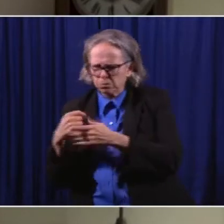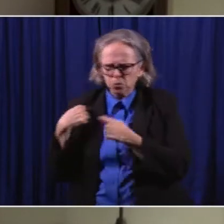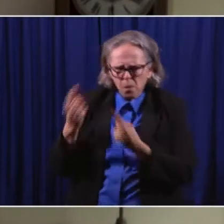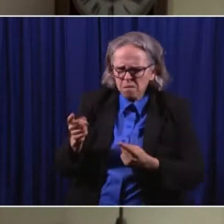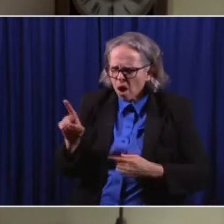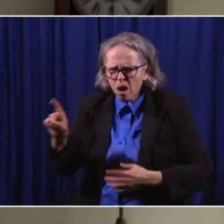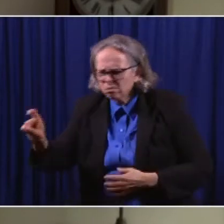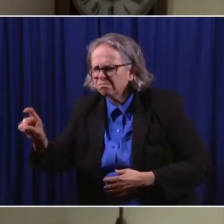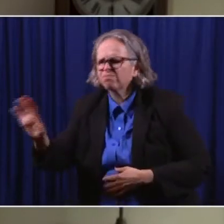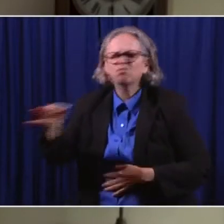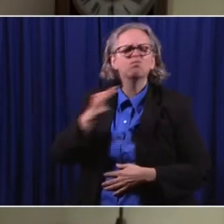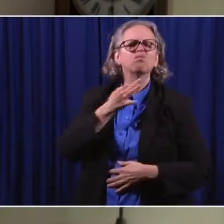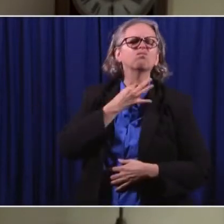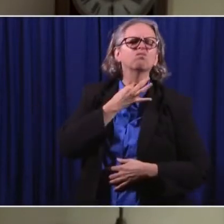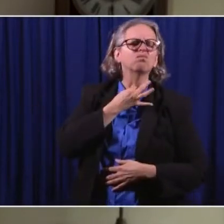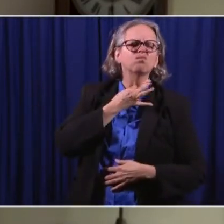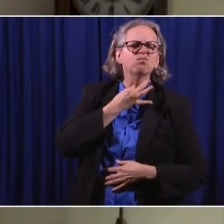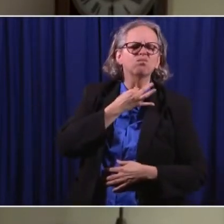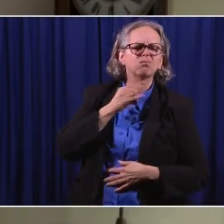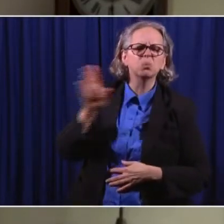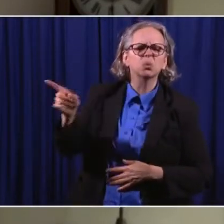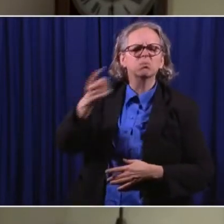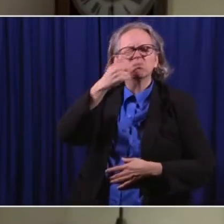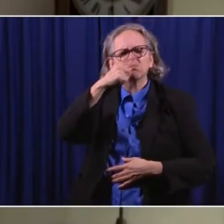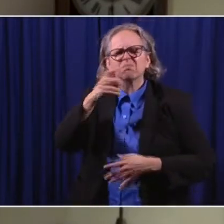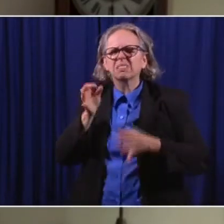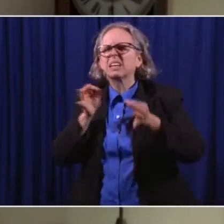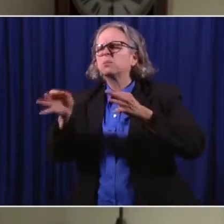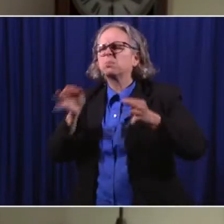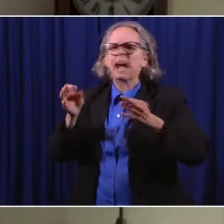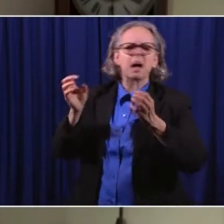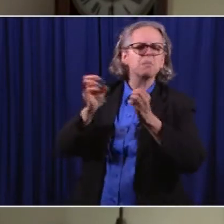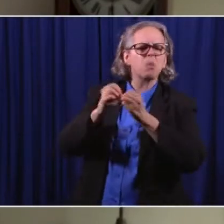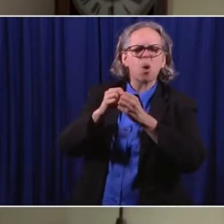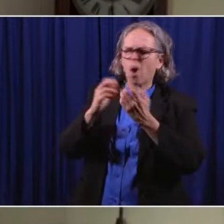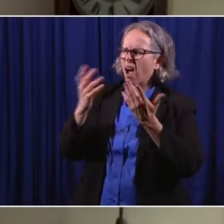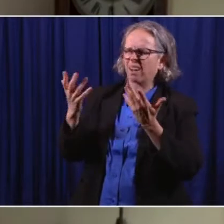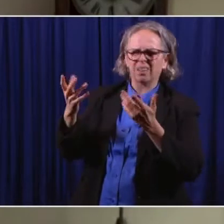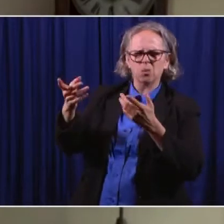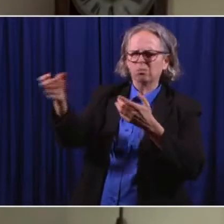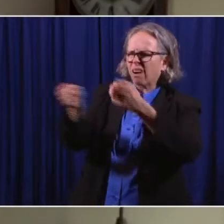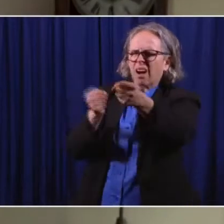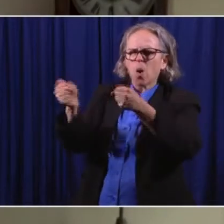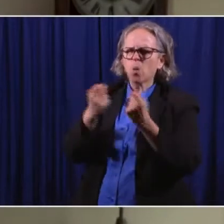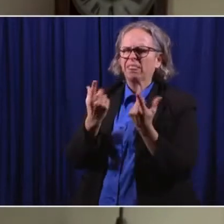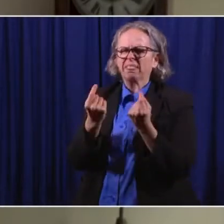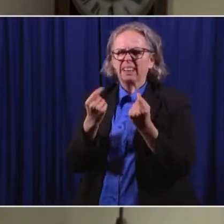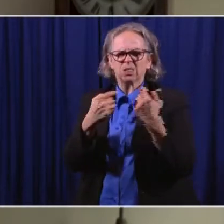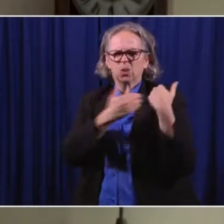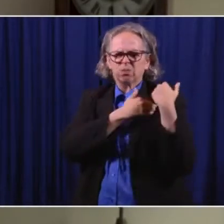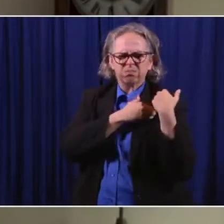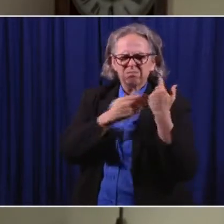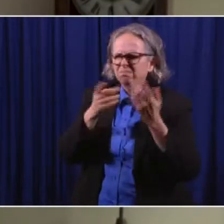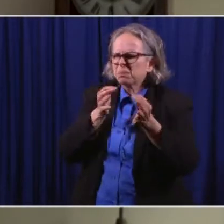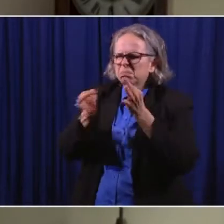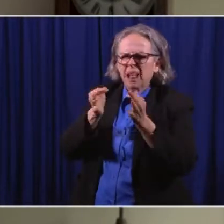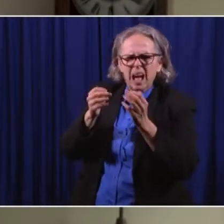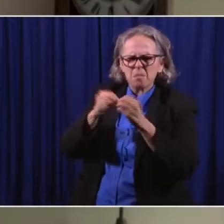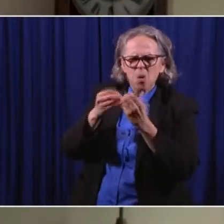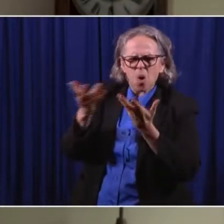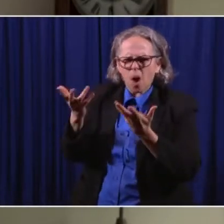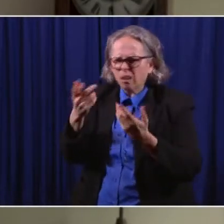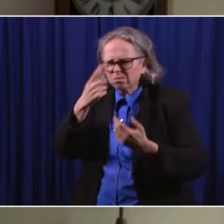talk a little bit more about the contacts and maybe explain how that tracing is done so that anybody who's watching this